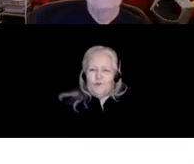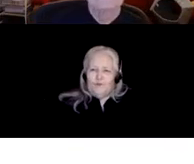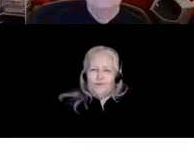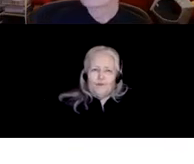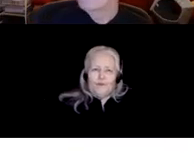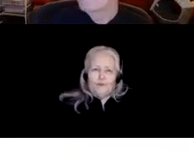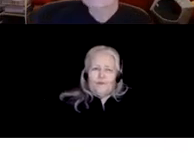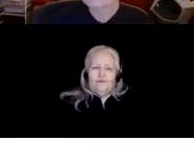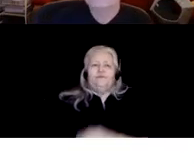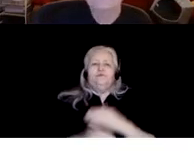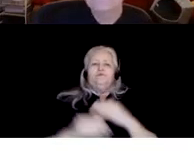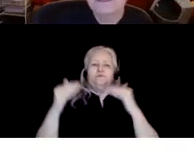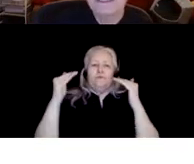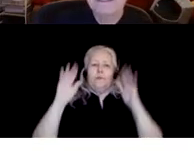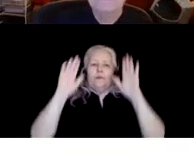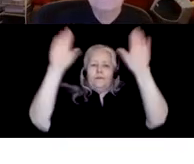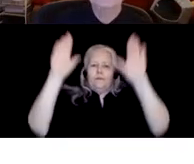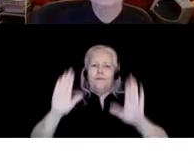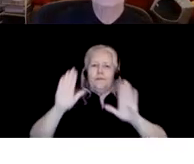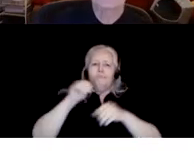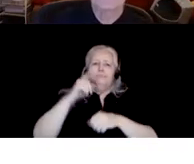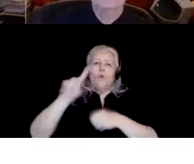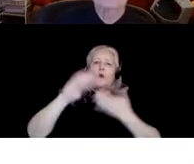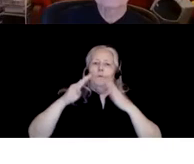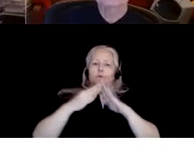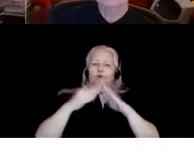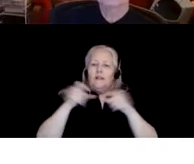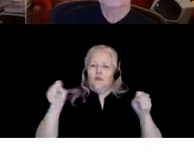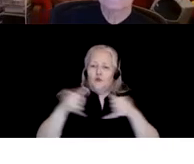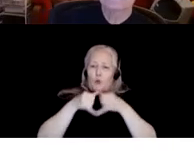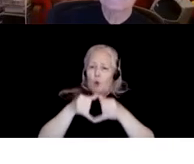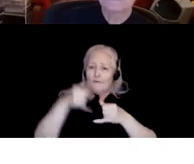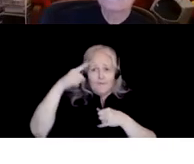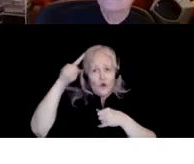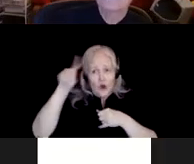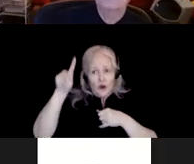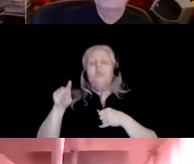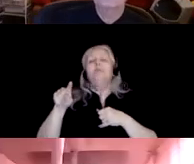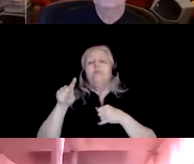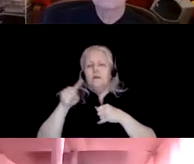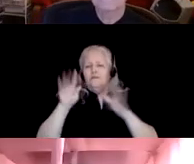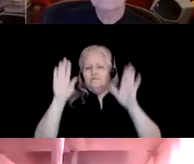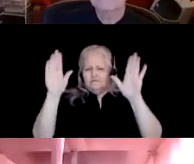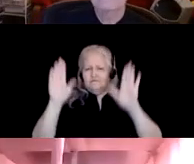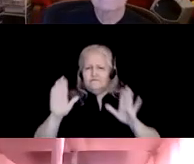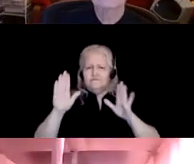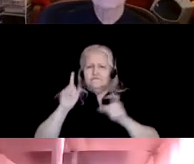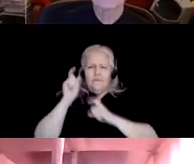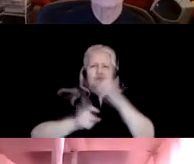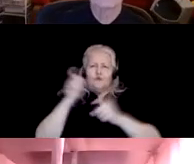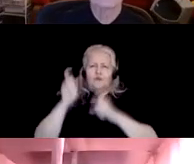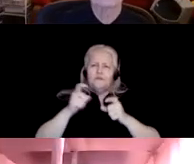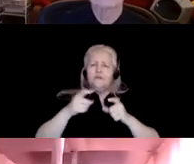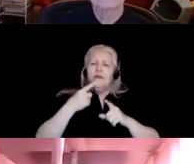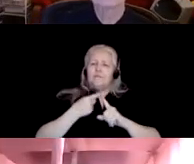Now the Excellence in Community Linguistics Award recognizes the outstanding contributions that members of language